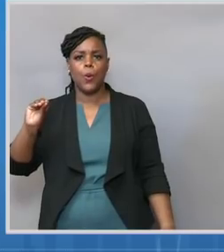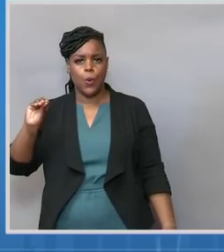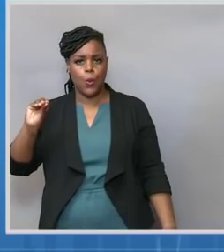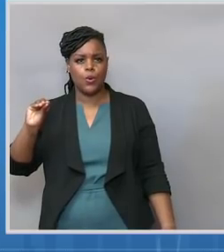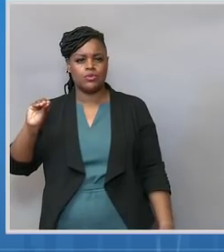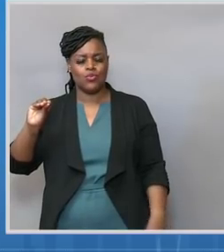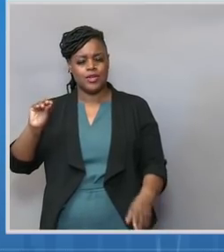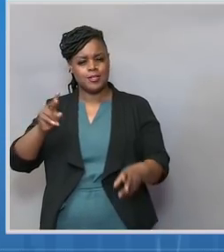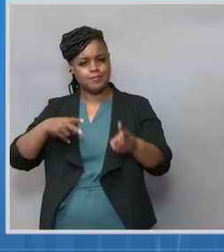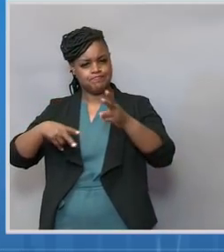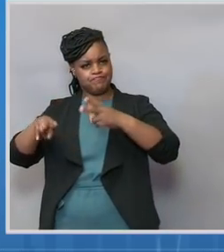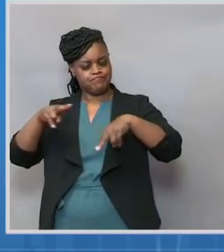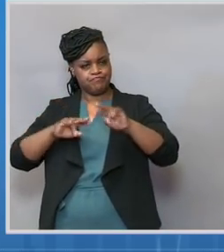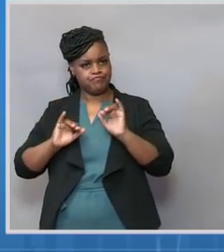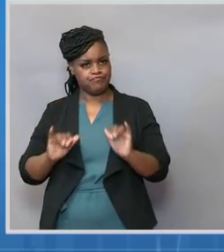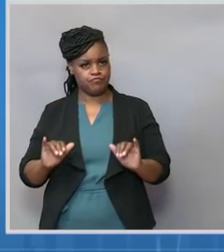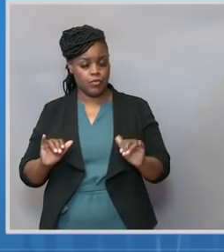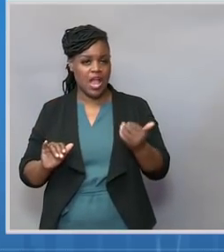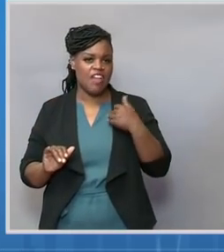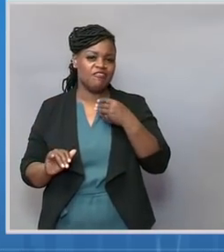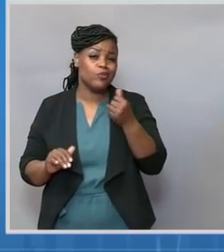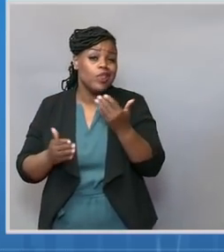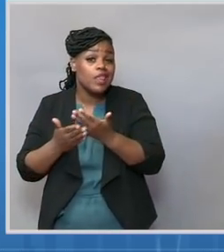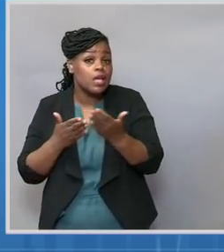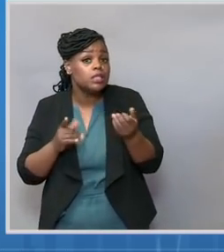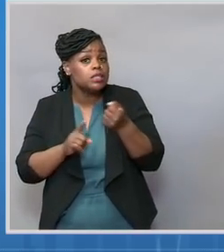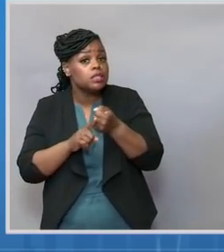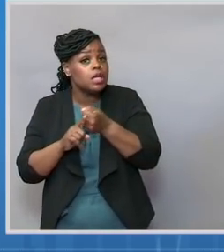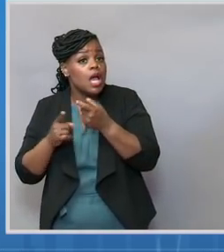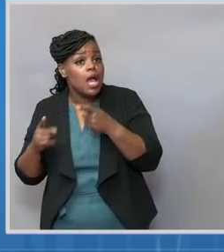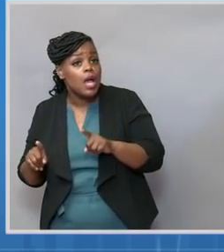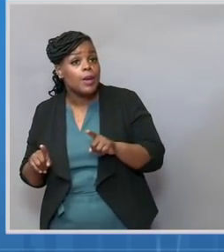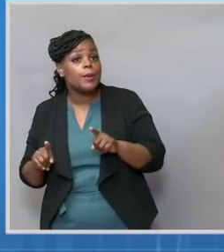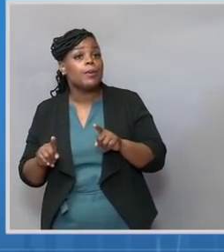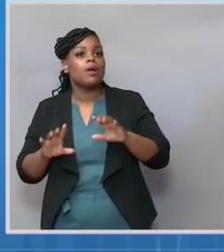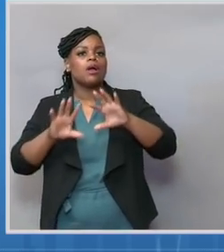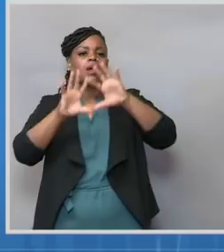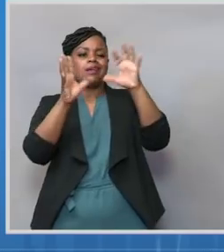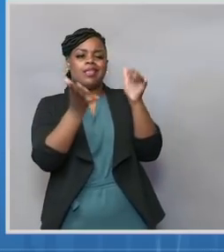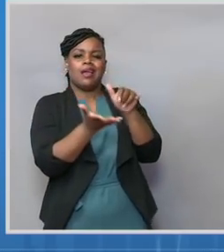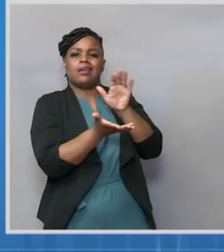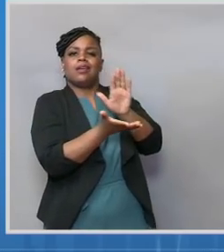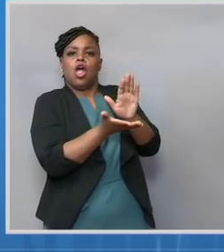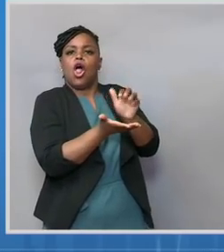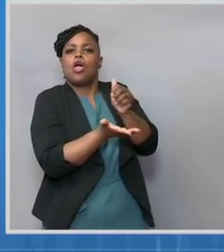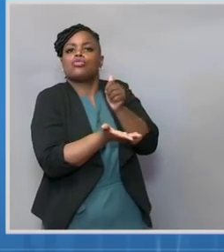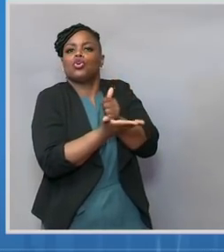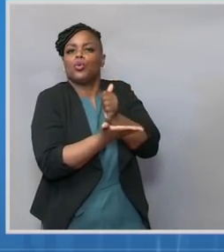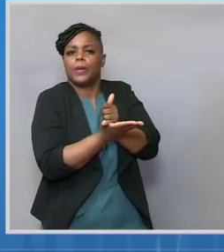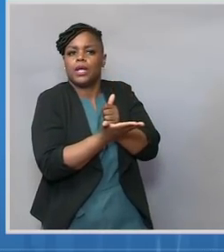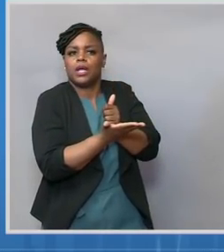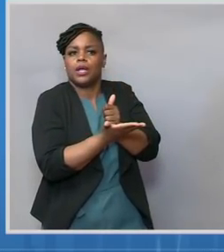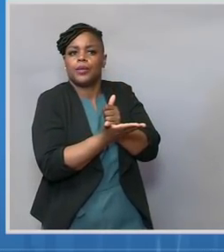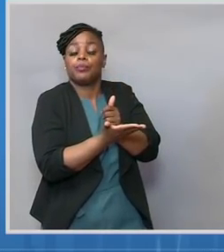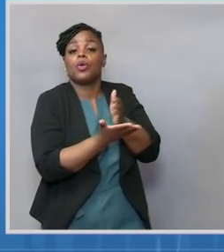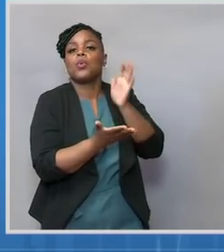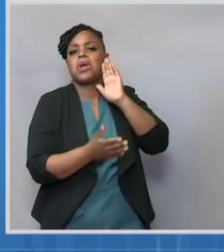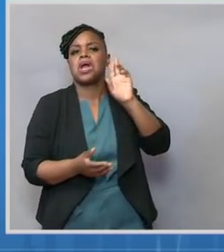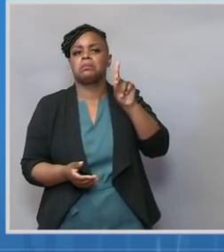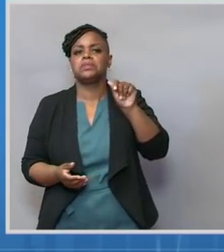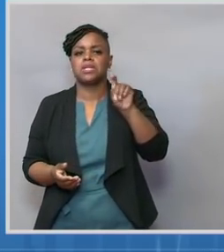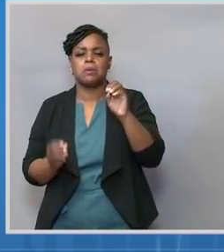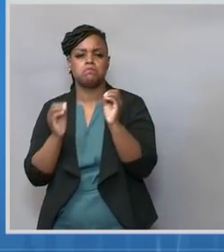now in the area of therapeutics. And as we go along, the weeks and months to come, we'll be updating you on not only the clinical